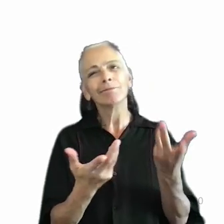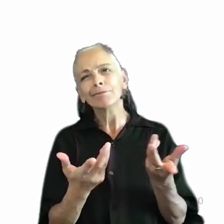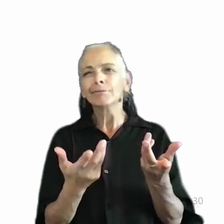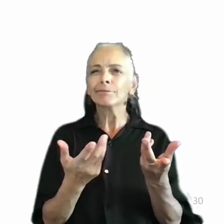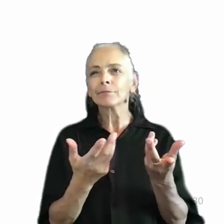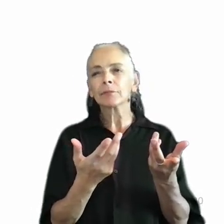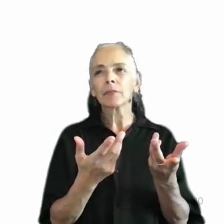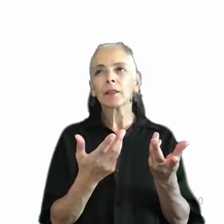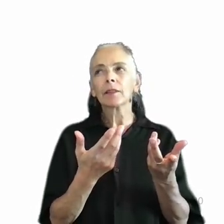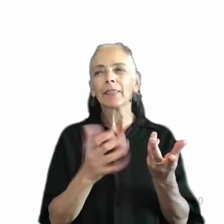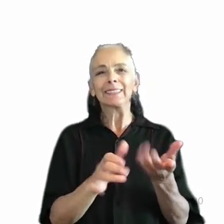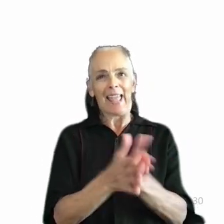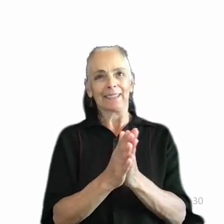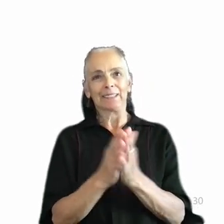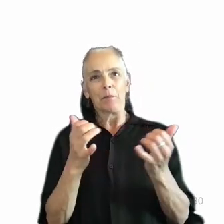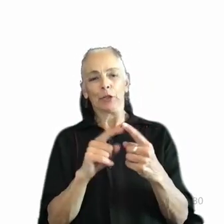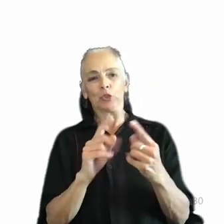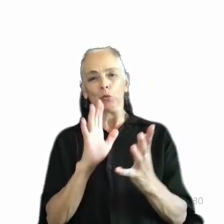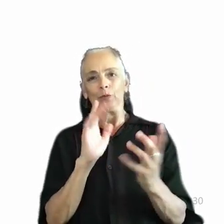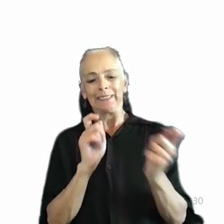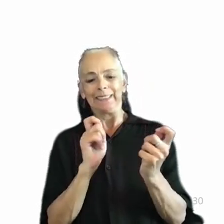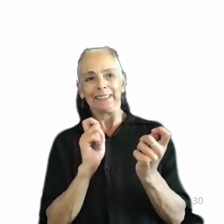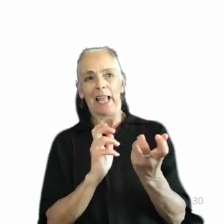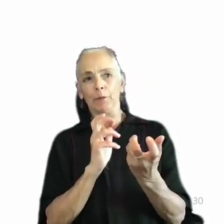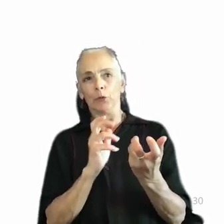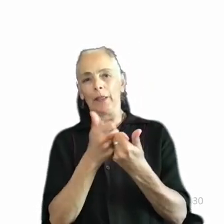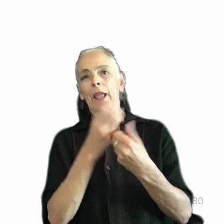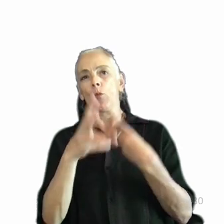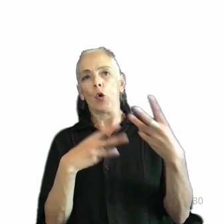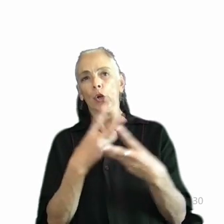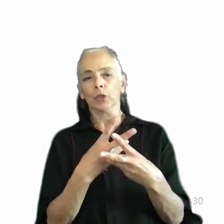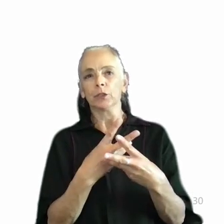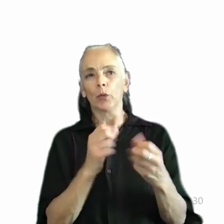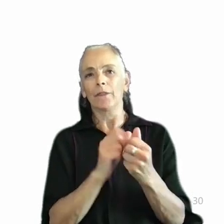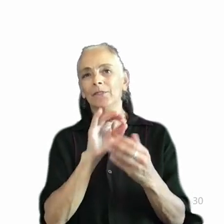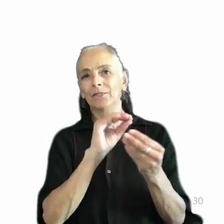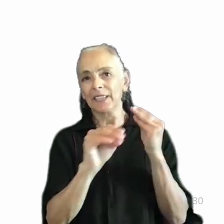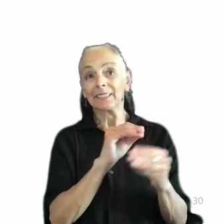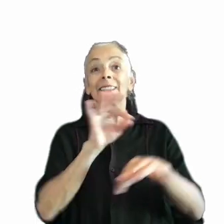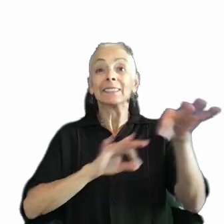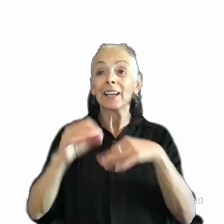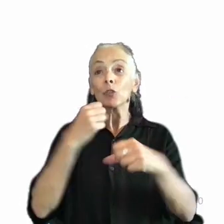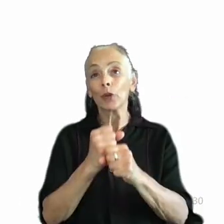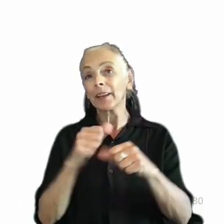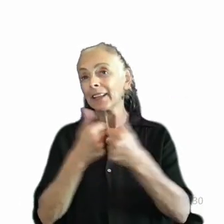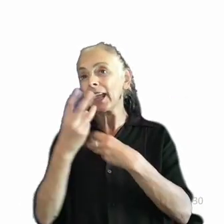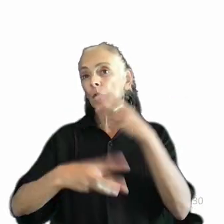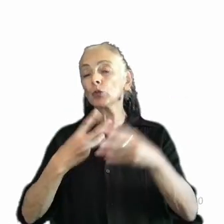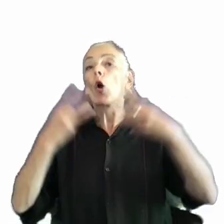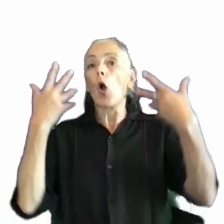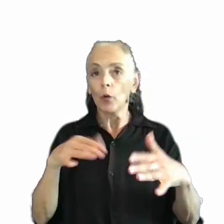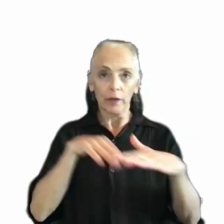is asking players to adapt to the game world with a fix rather than creating a game world that is already accessible. And